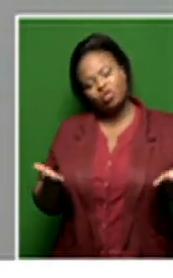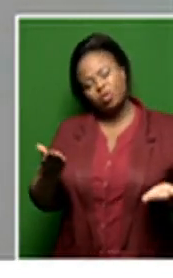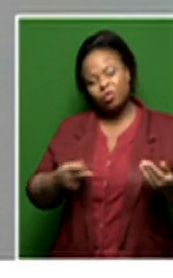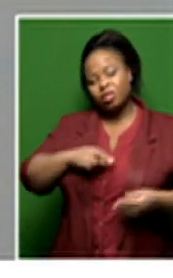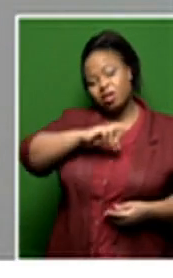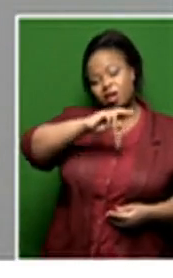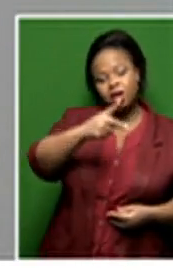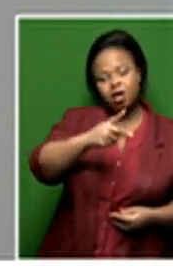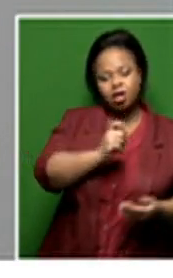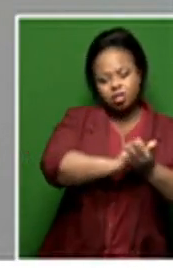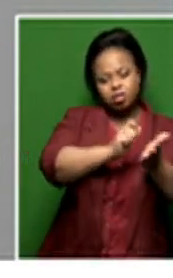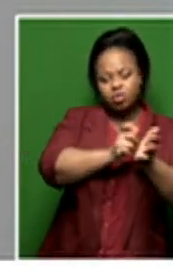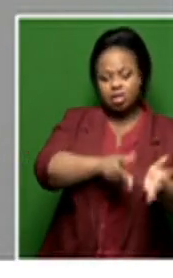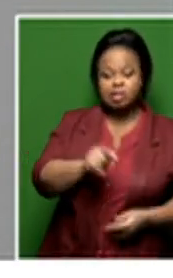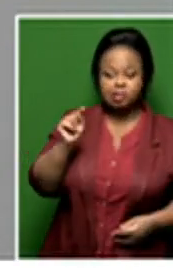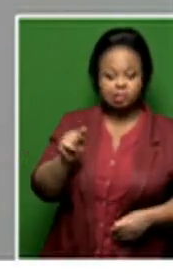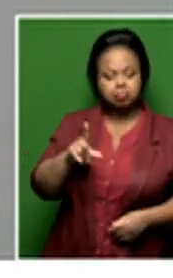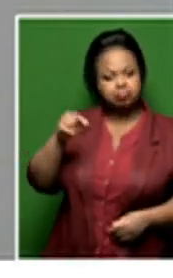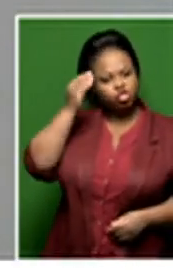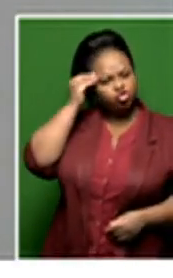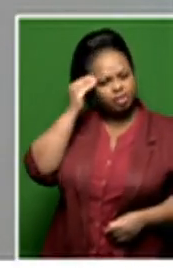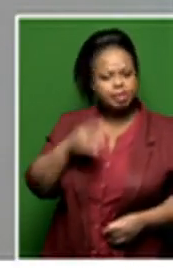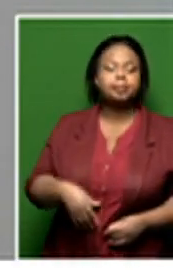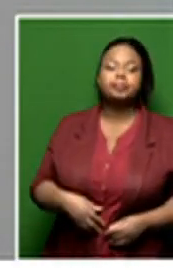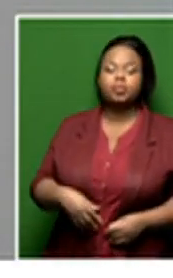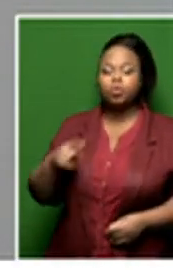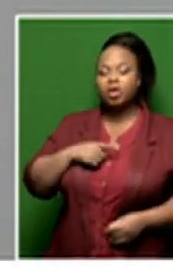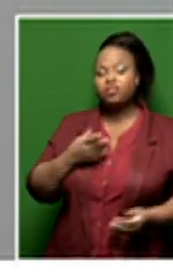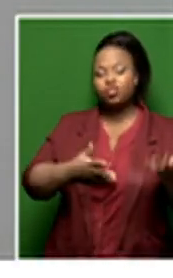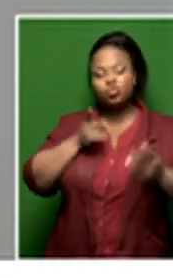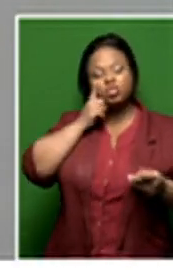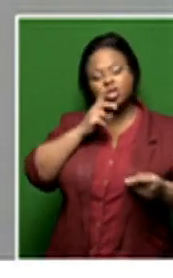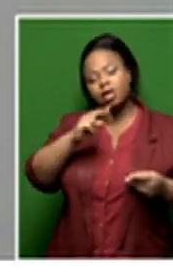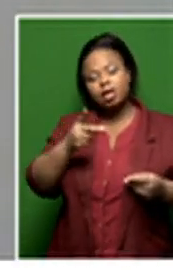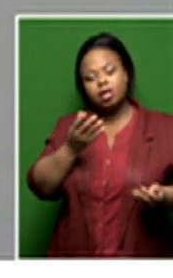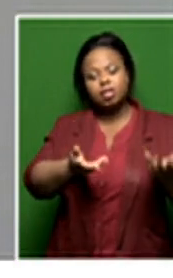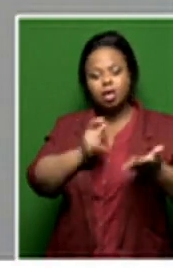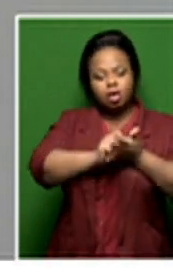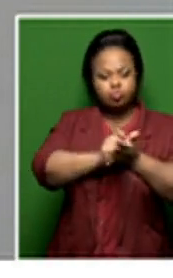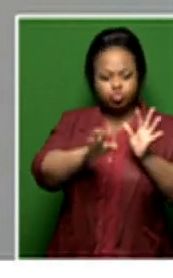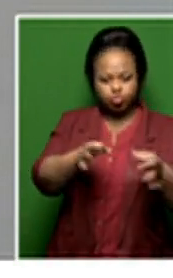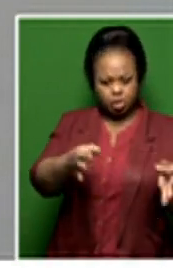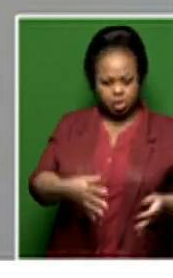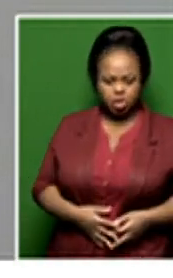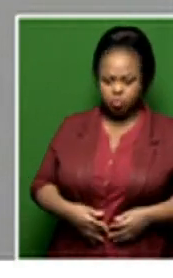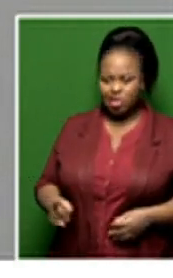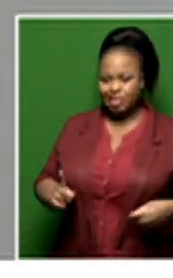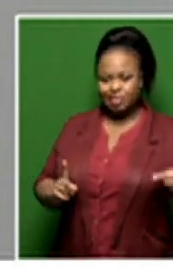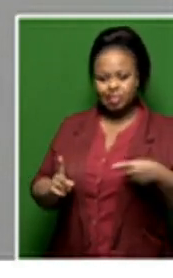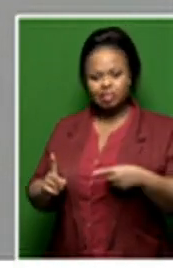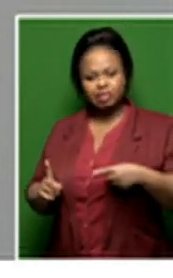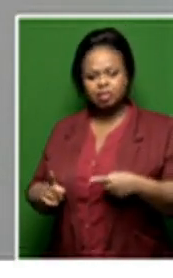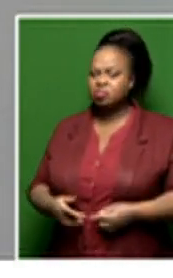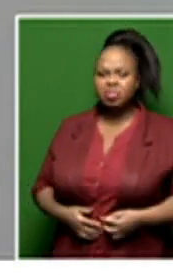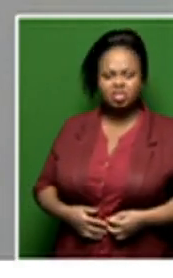other composers, this is something quite interesting. Compared to other composers, his output is not